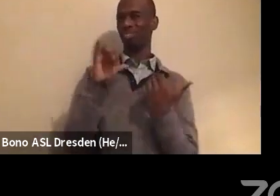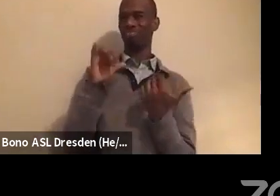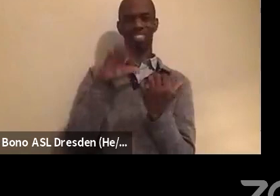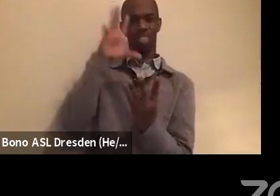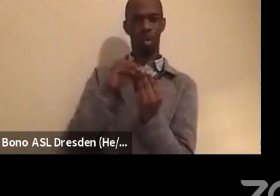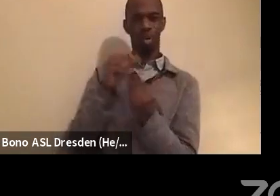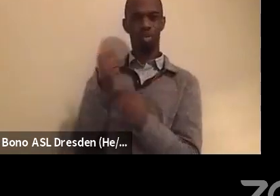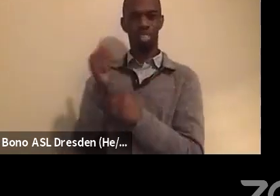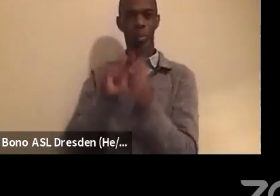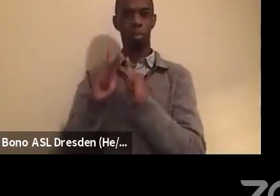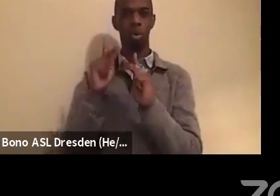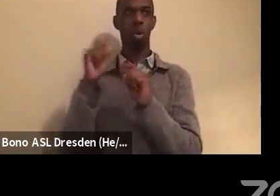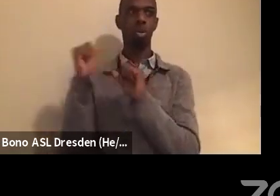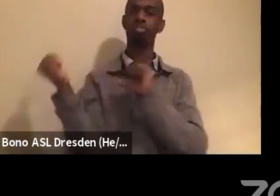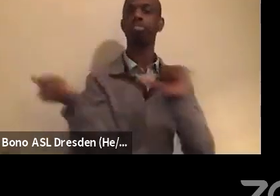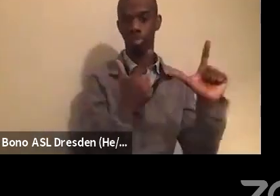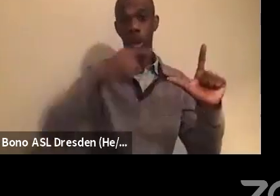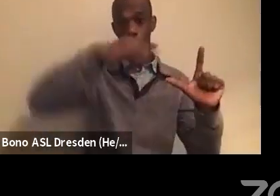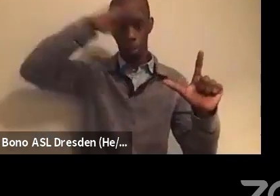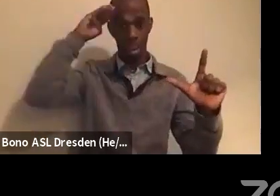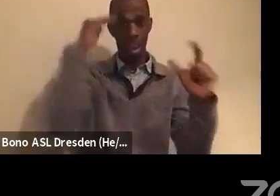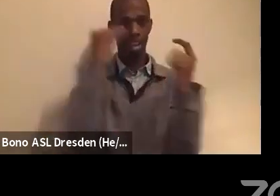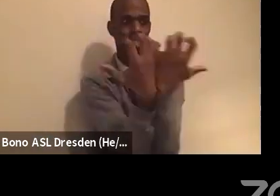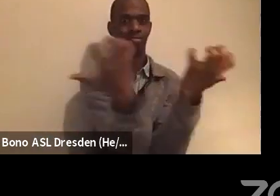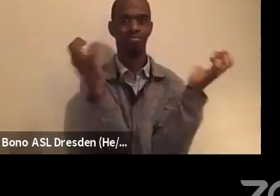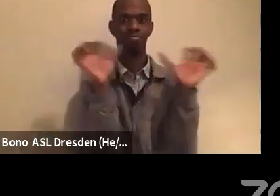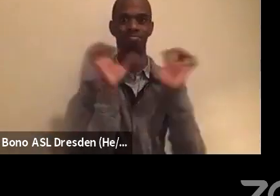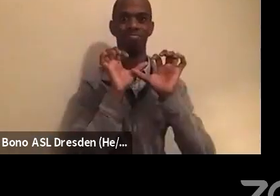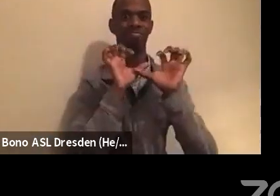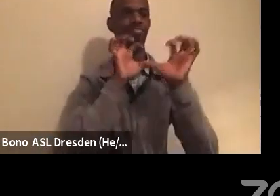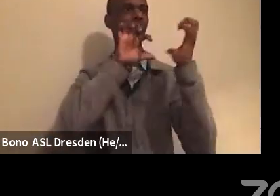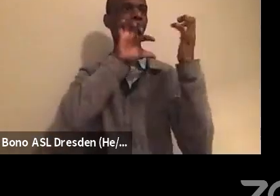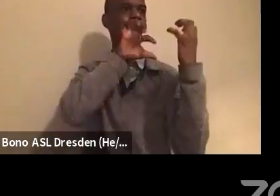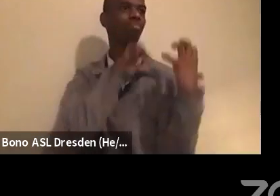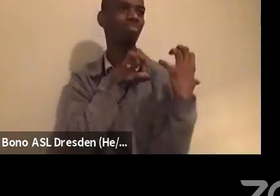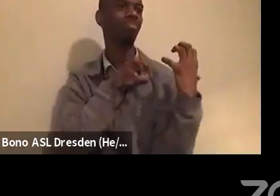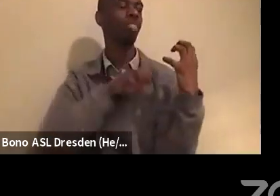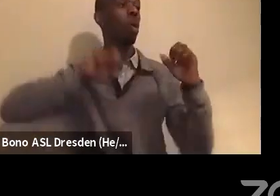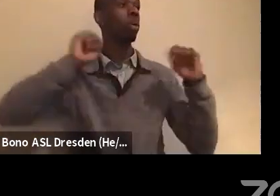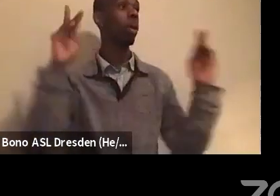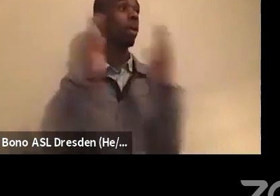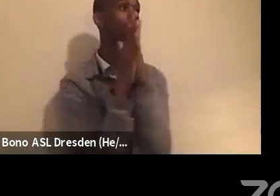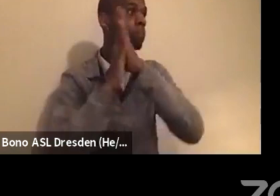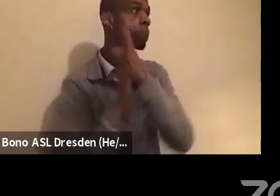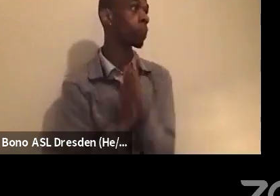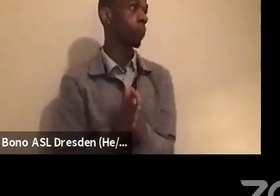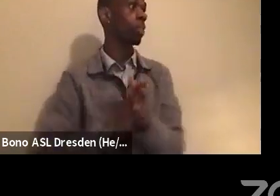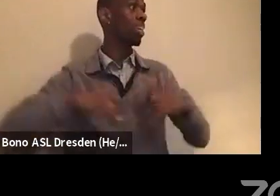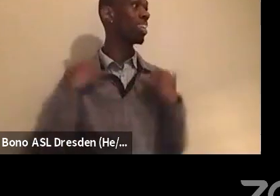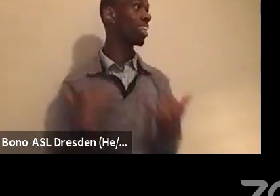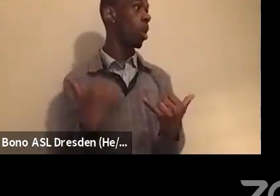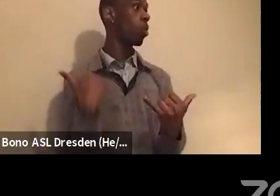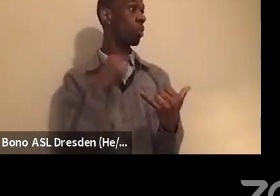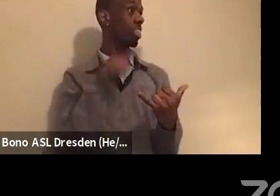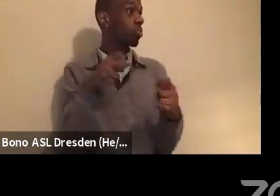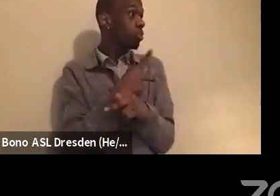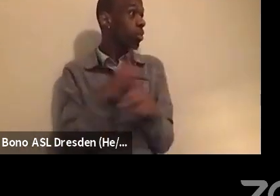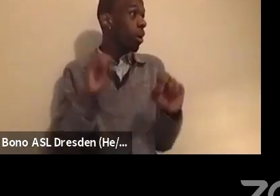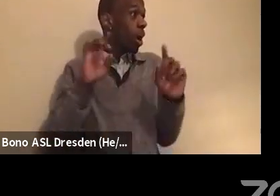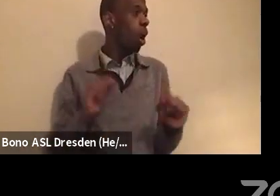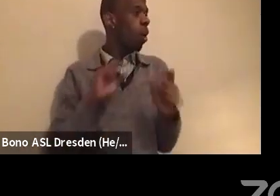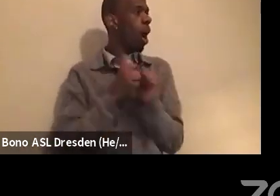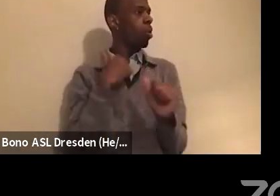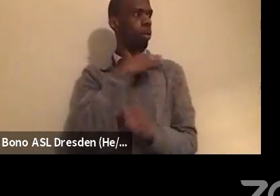all black strategists who sat together and said, all right, now we need to figure out how we're going to turn this into into federal